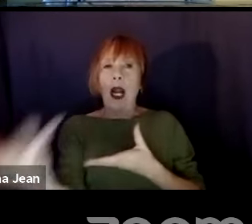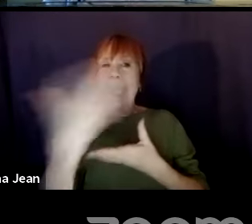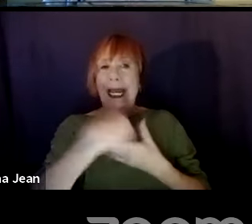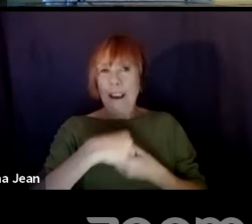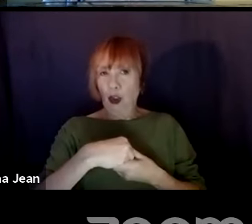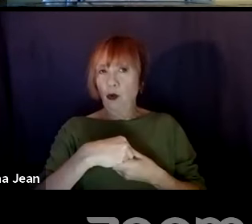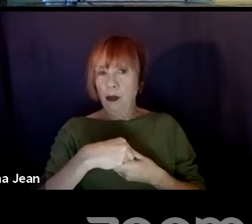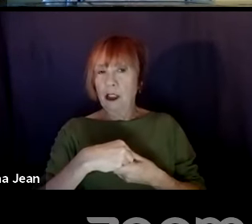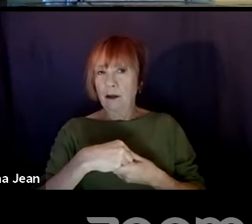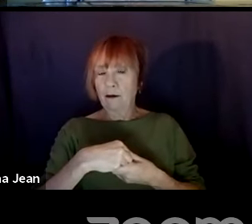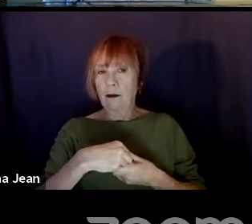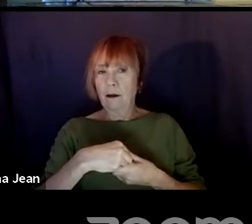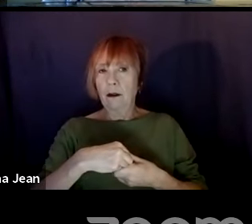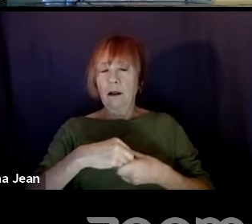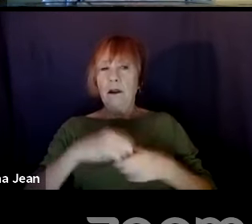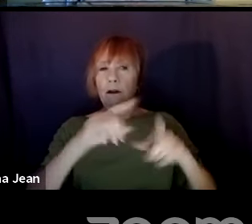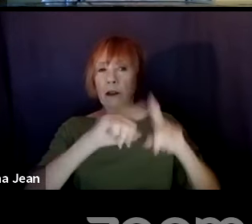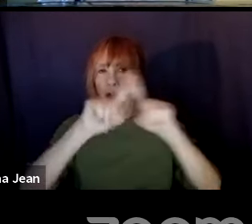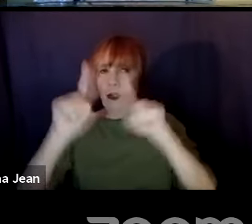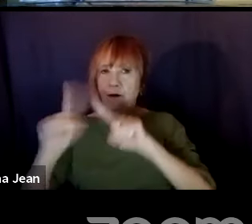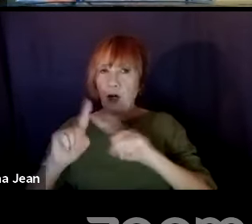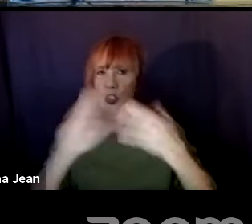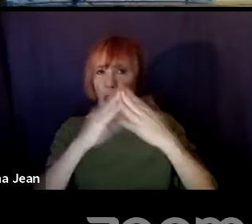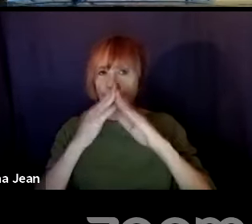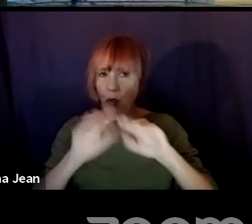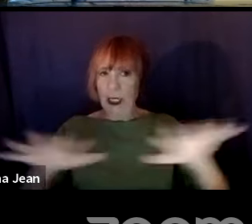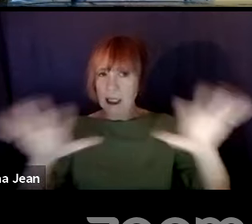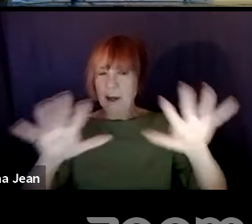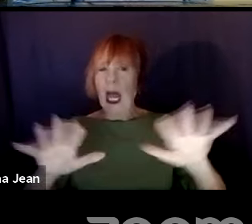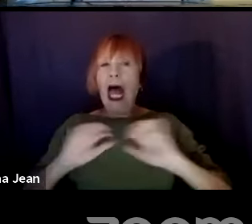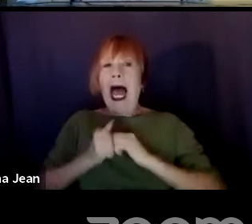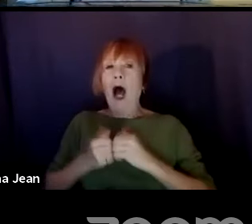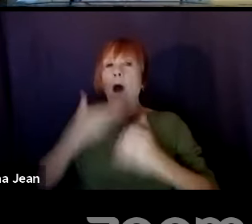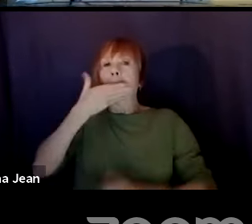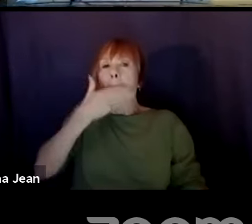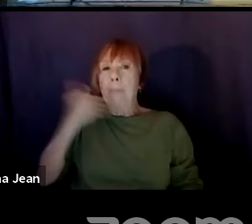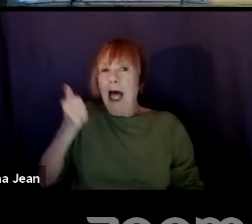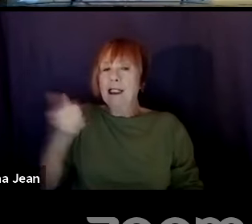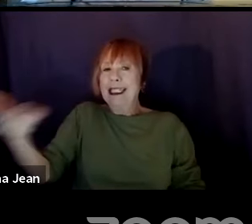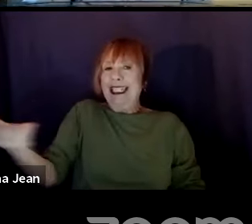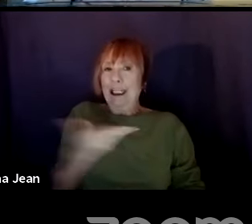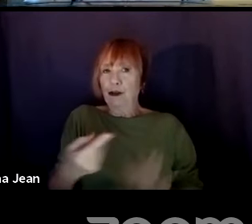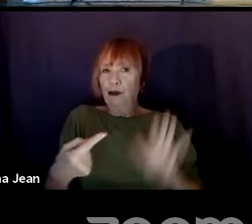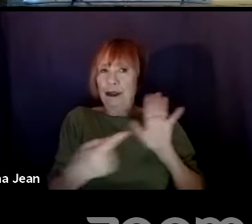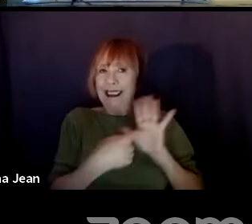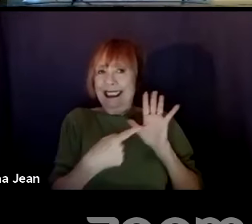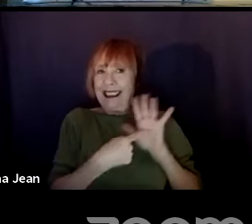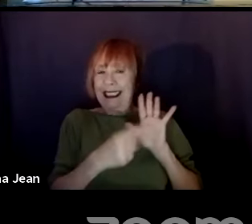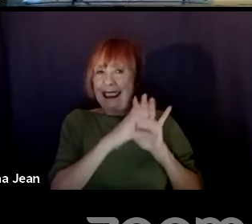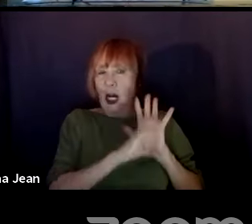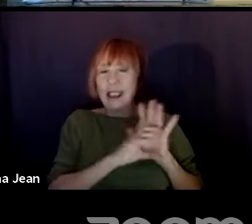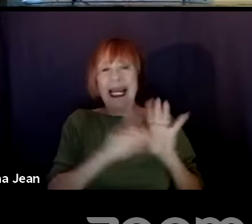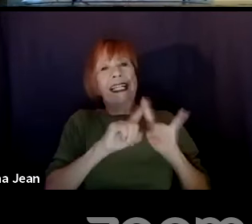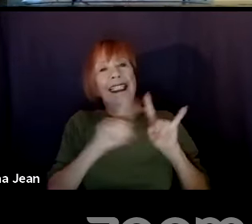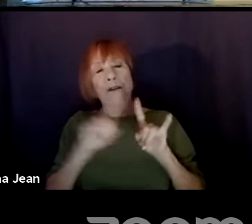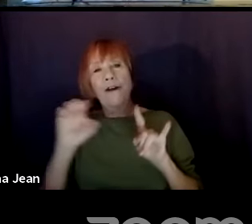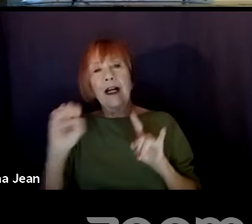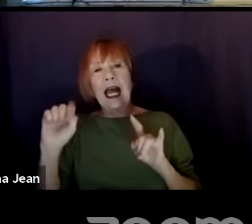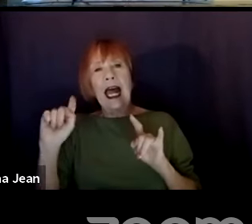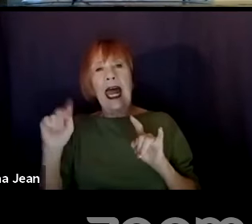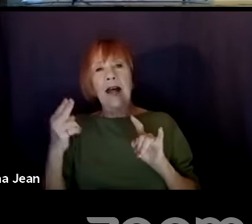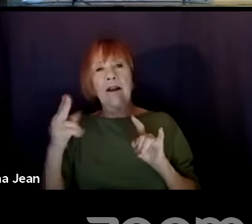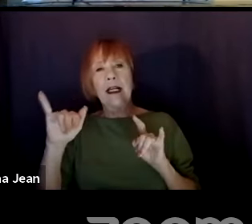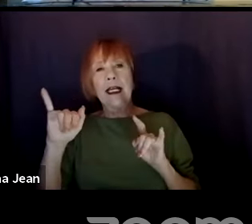What is the best way to either be introducing these characters of different ethnicities, of